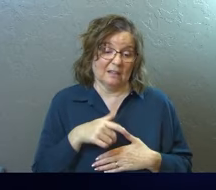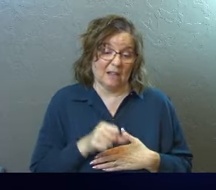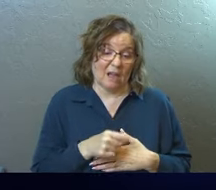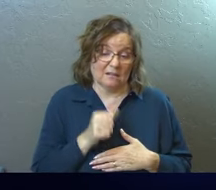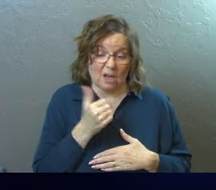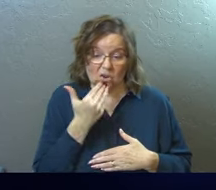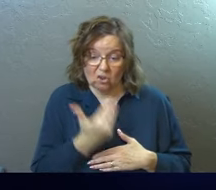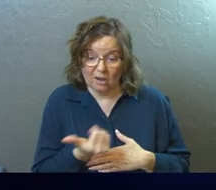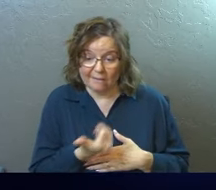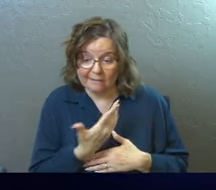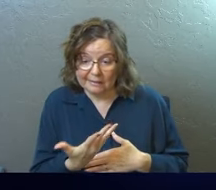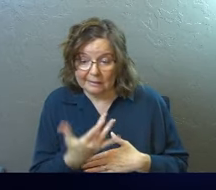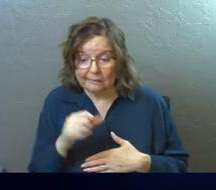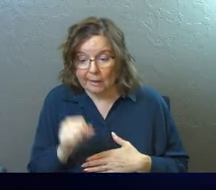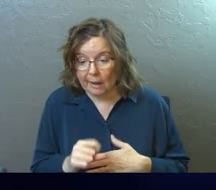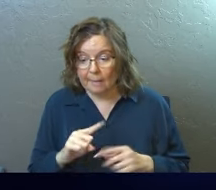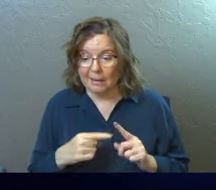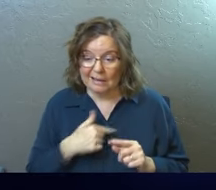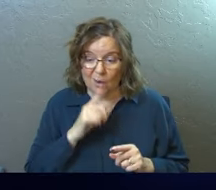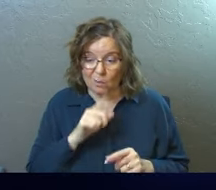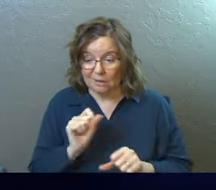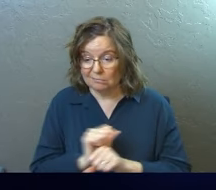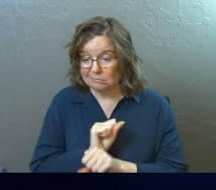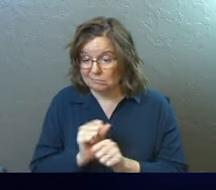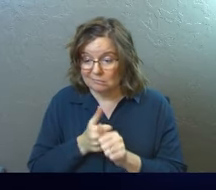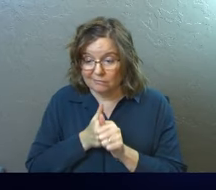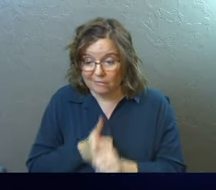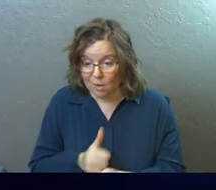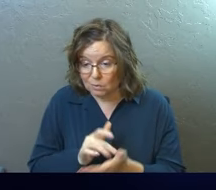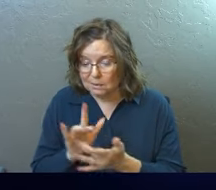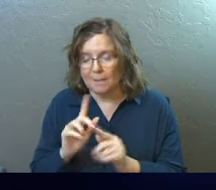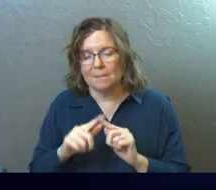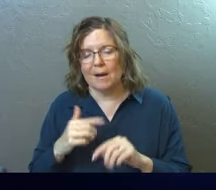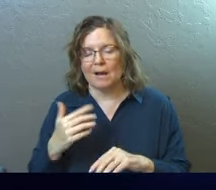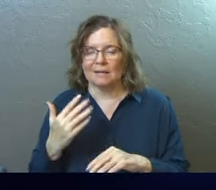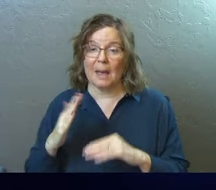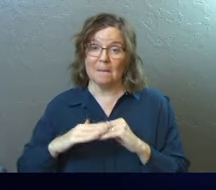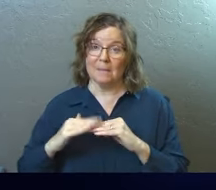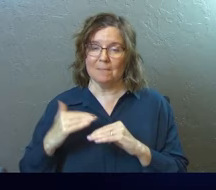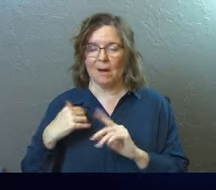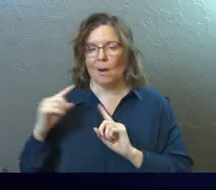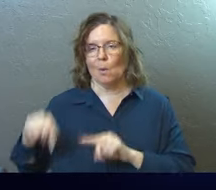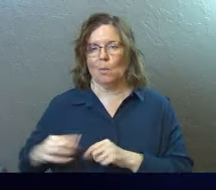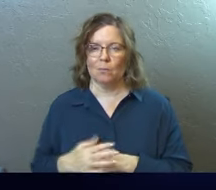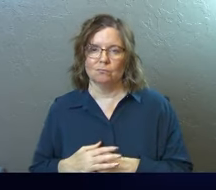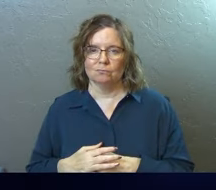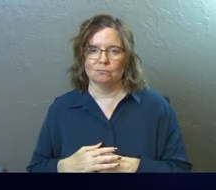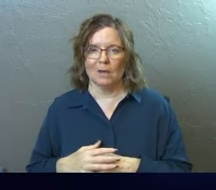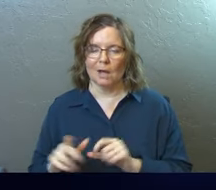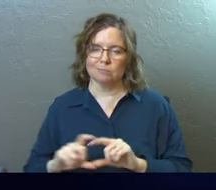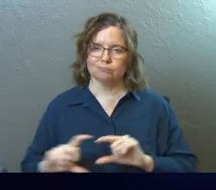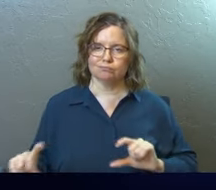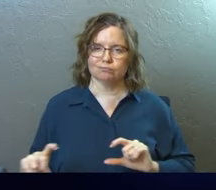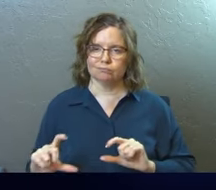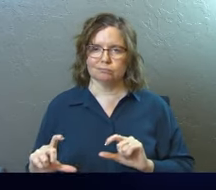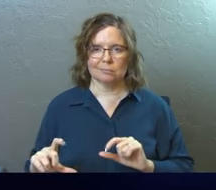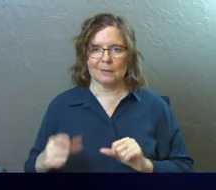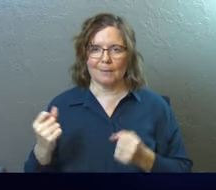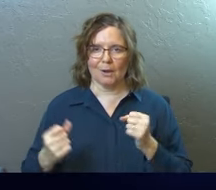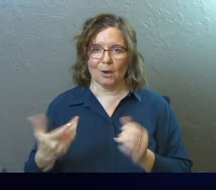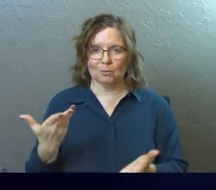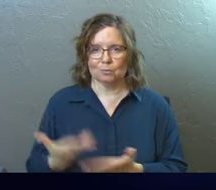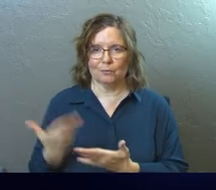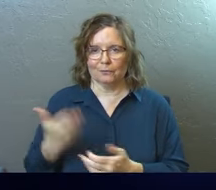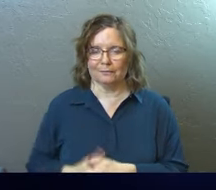it. I'm not really following Jesus. But at least I go. And I got the Christian bumper sticker on my car to prove it.